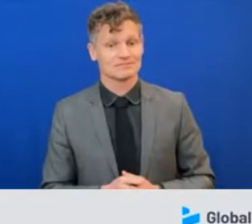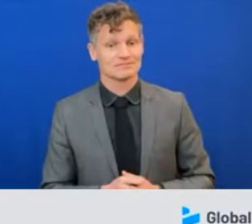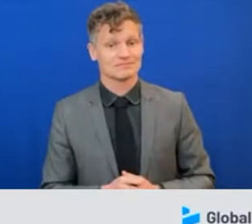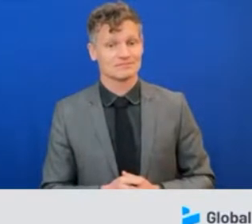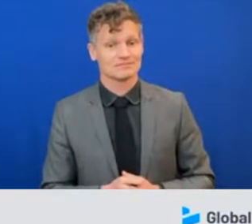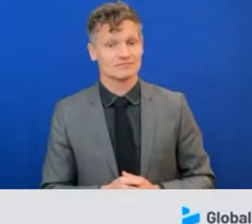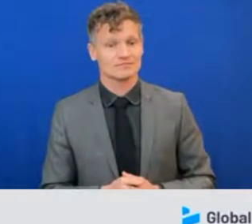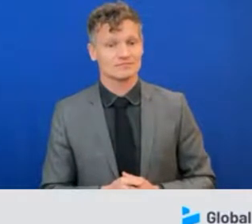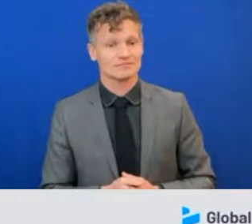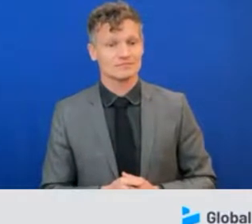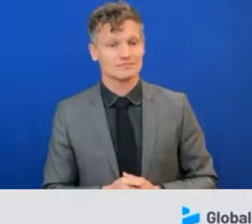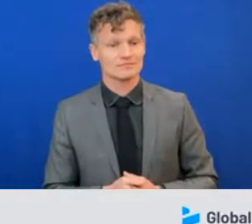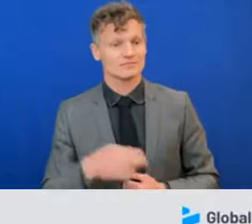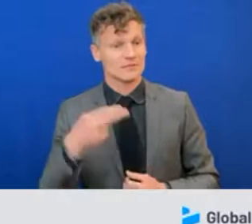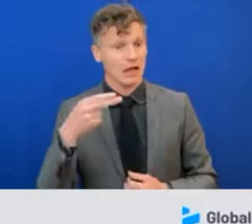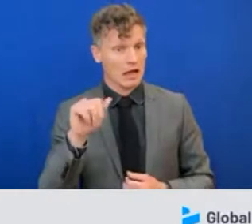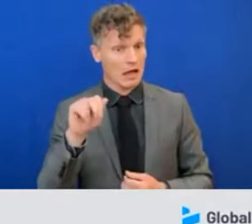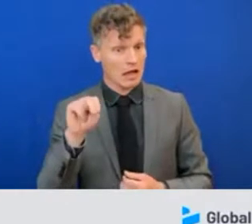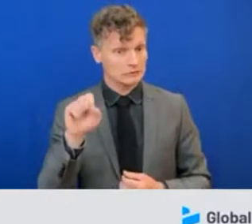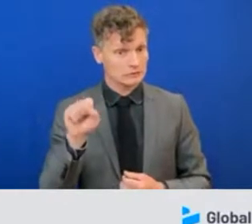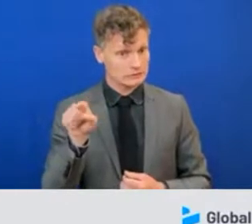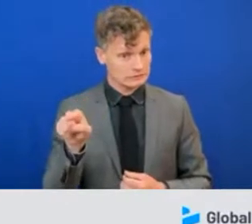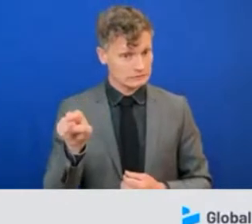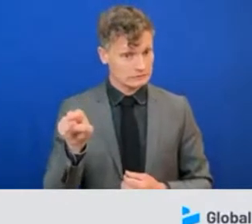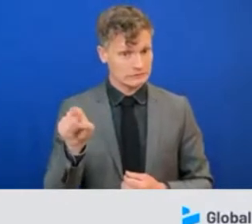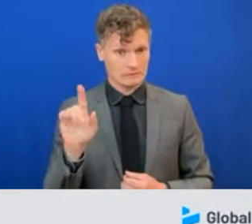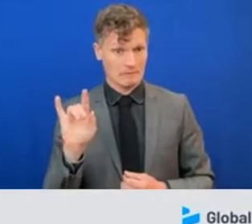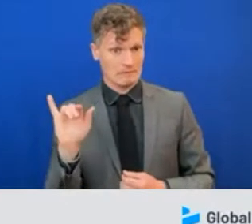Hans is still with us. Maybe not.